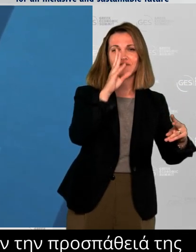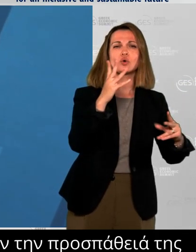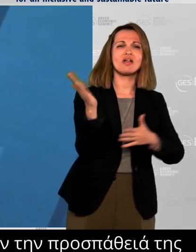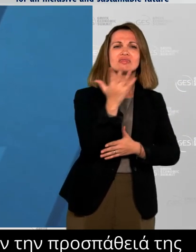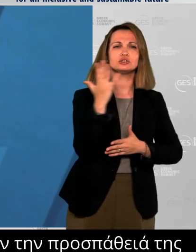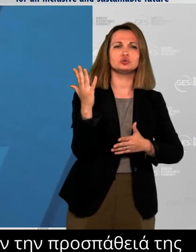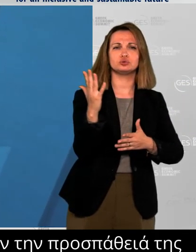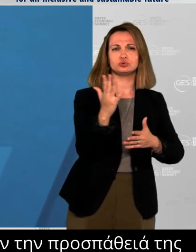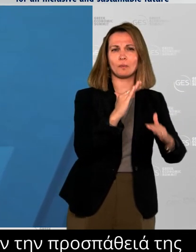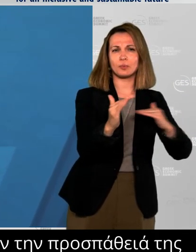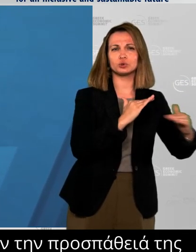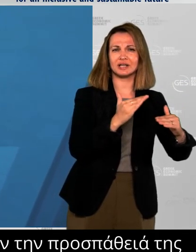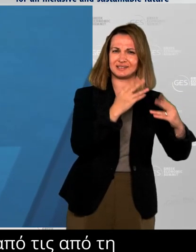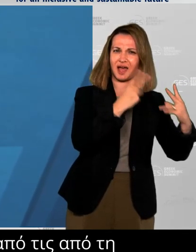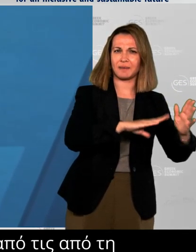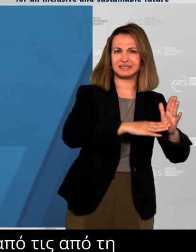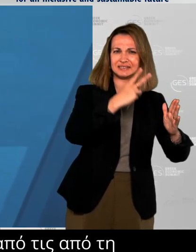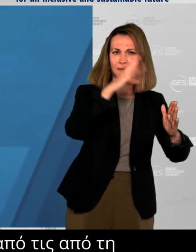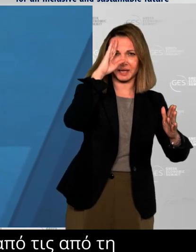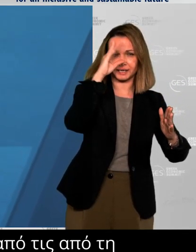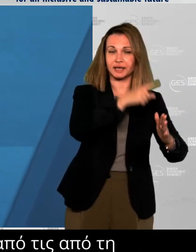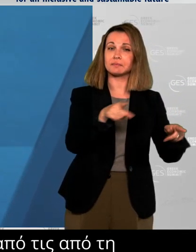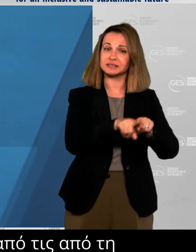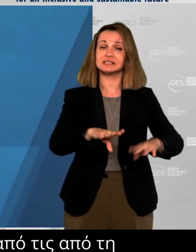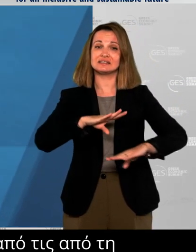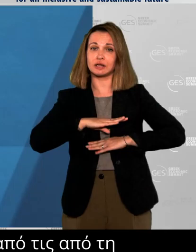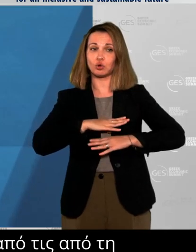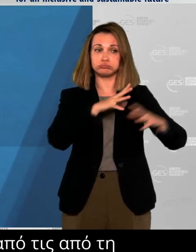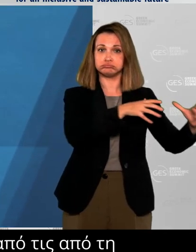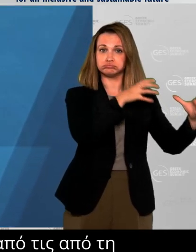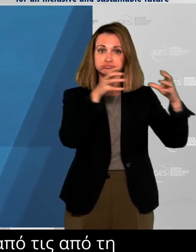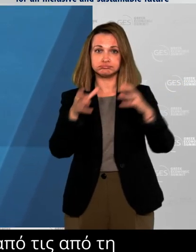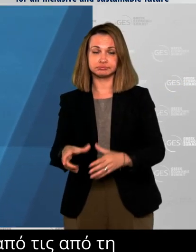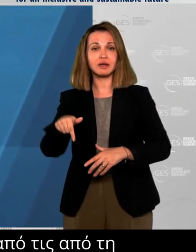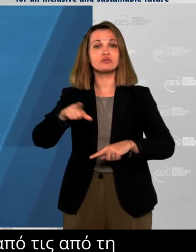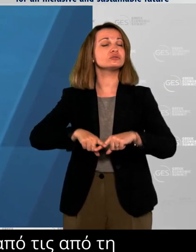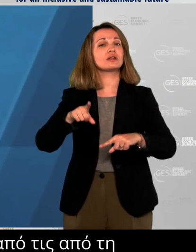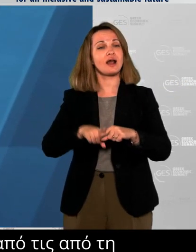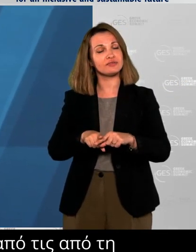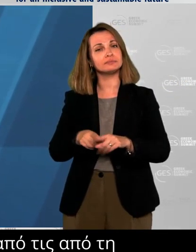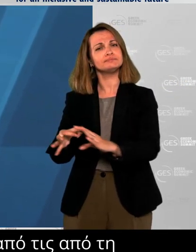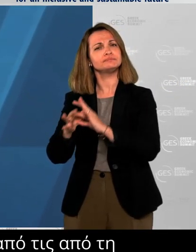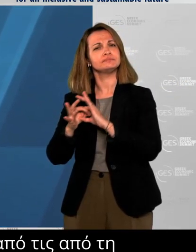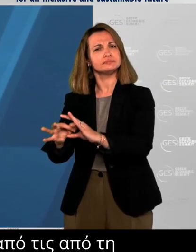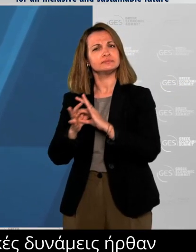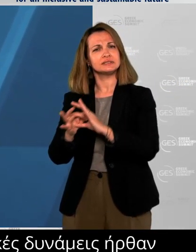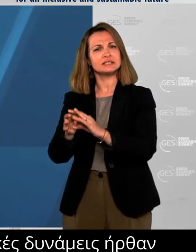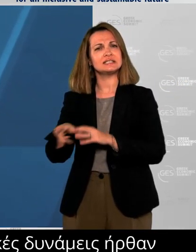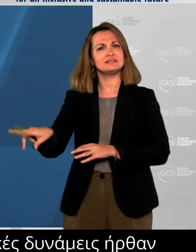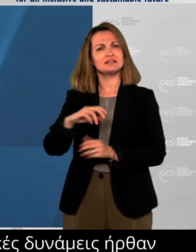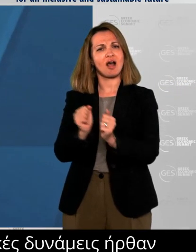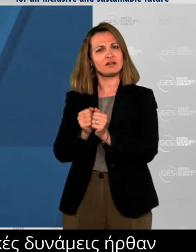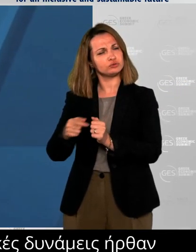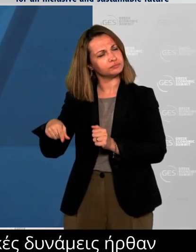Ancient Olympia to exchange expertise in managing the process of recovery. The August fires